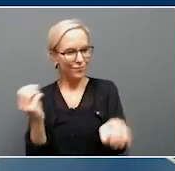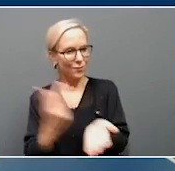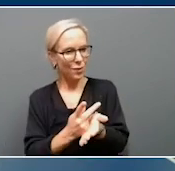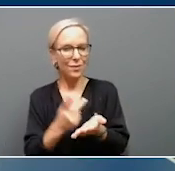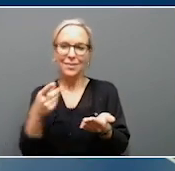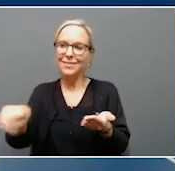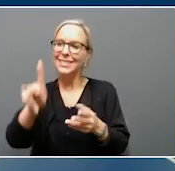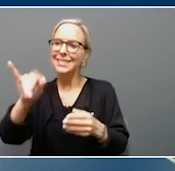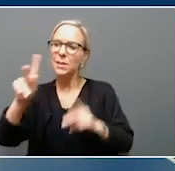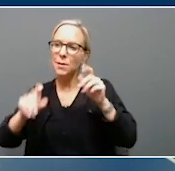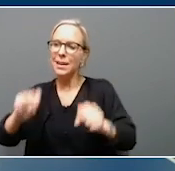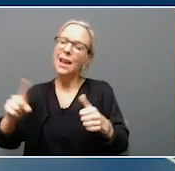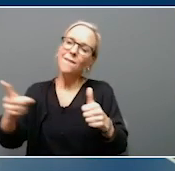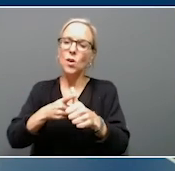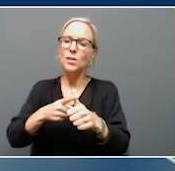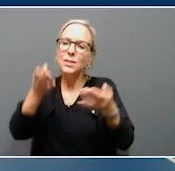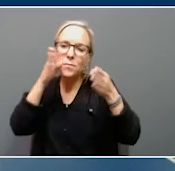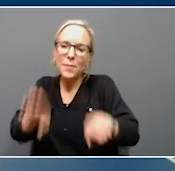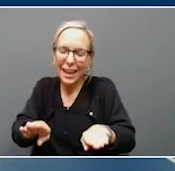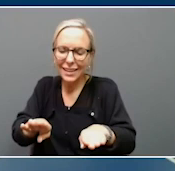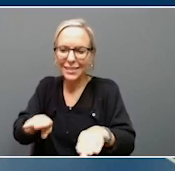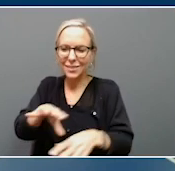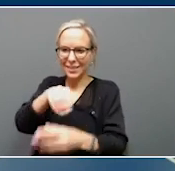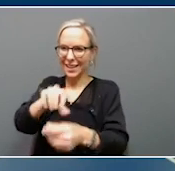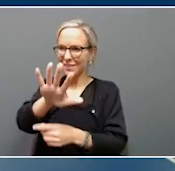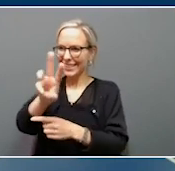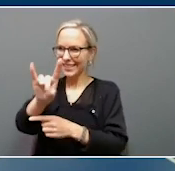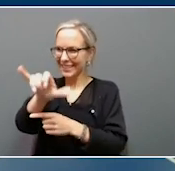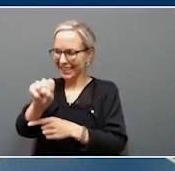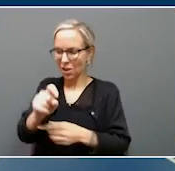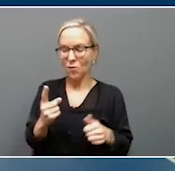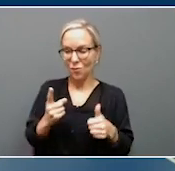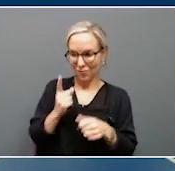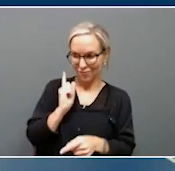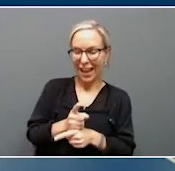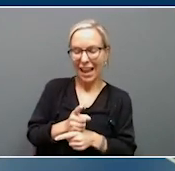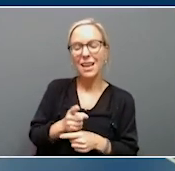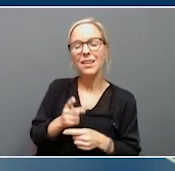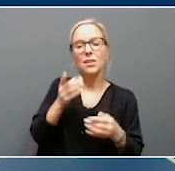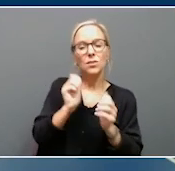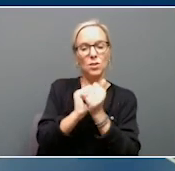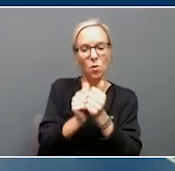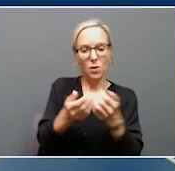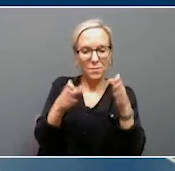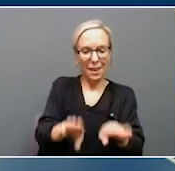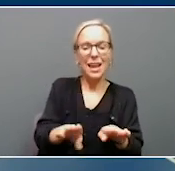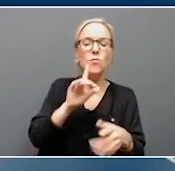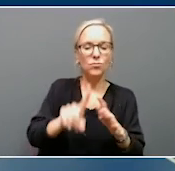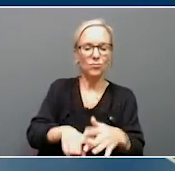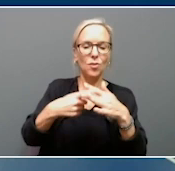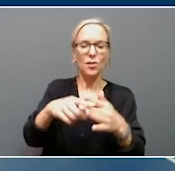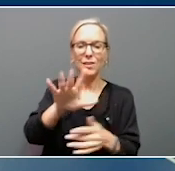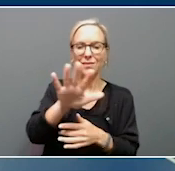in 56 days. That's right. Sports betting will start in 56 days in the